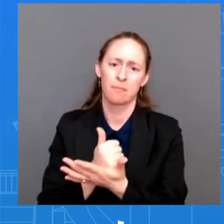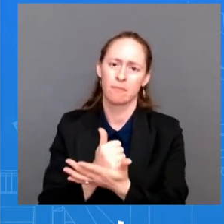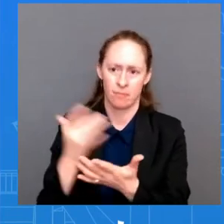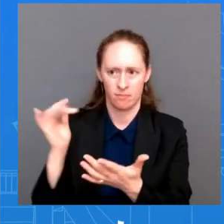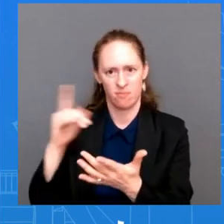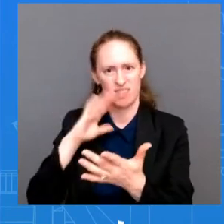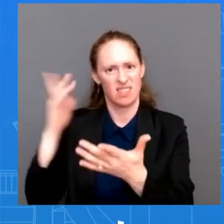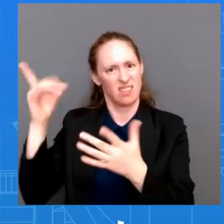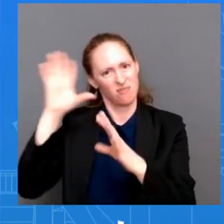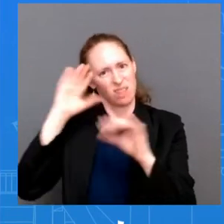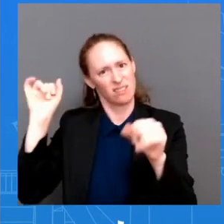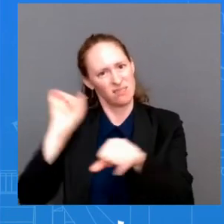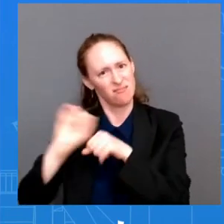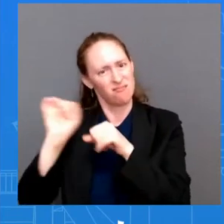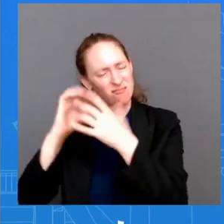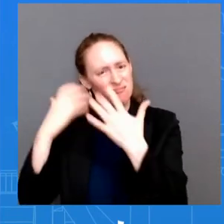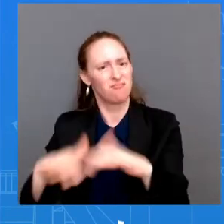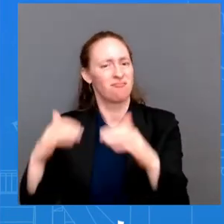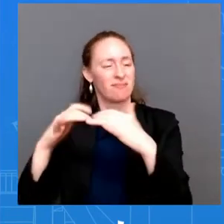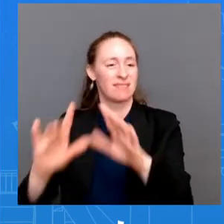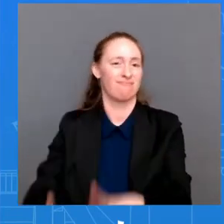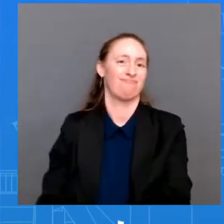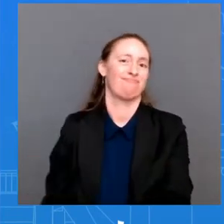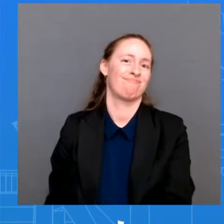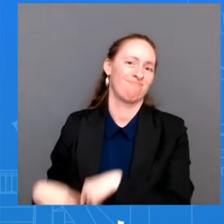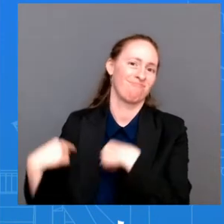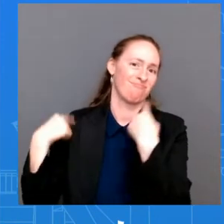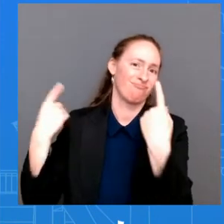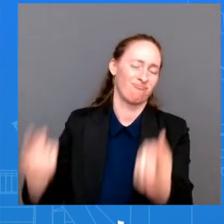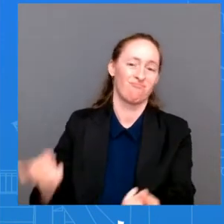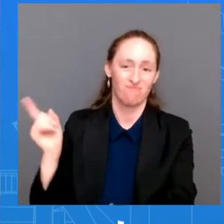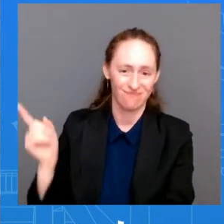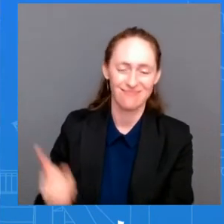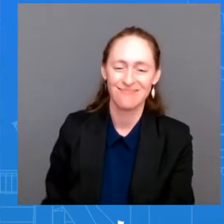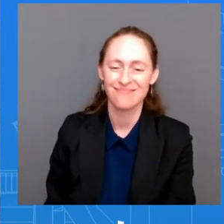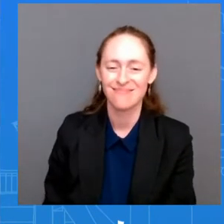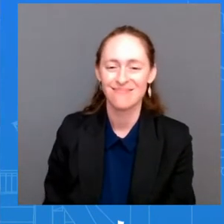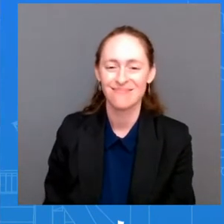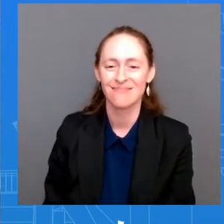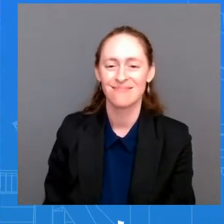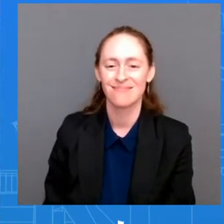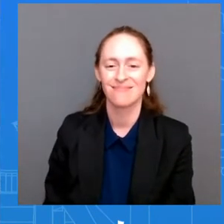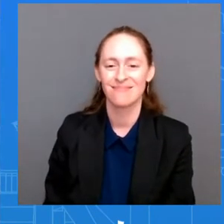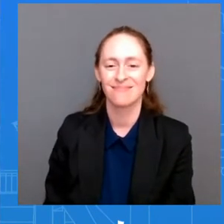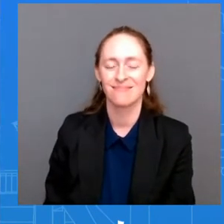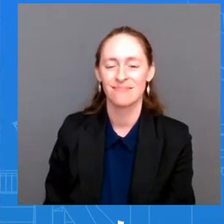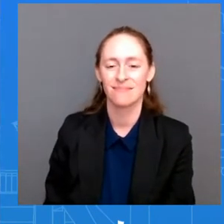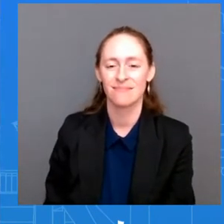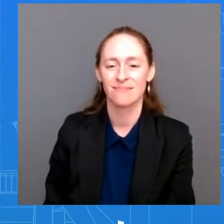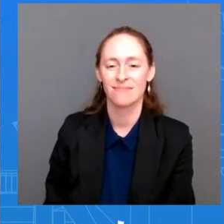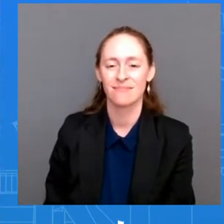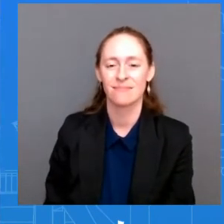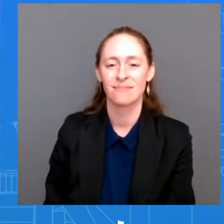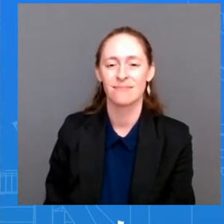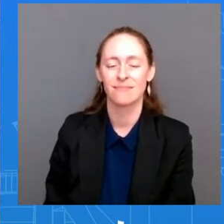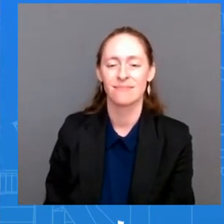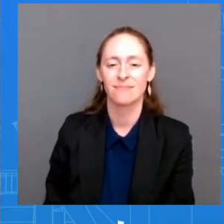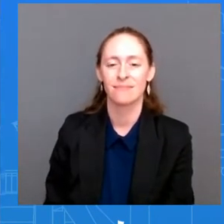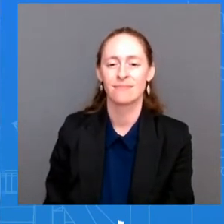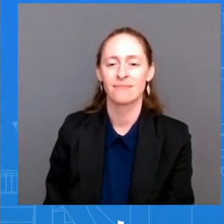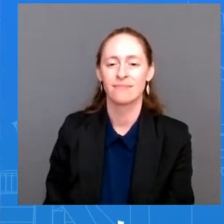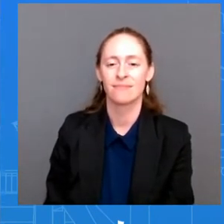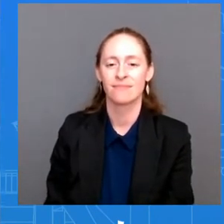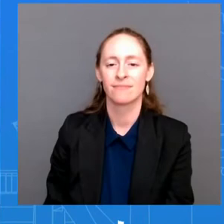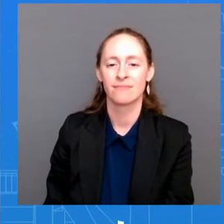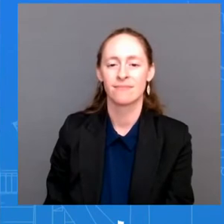the white house what about russia banning that jewish ages also if i could ask i know you're a little tired of asking about 20 or